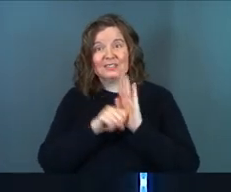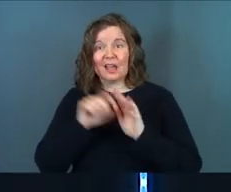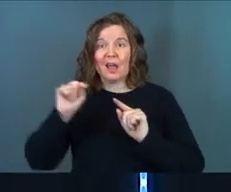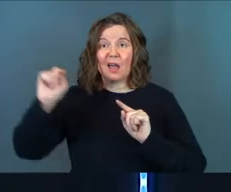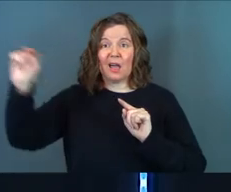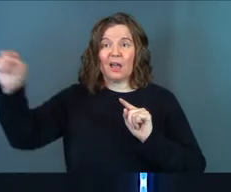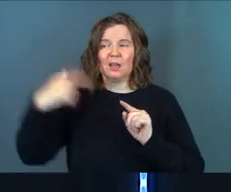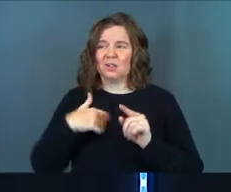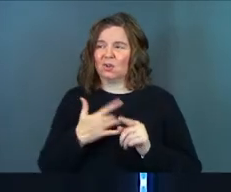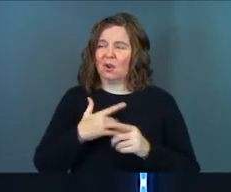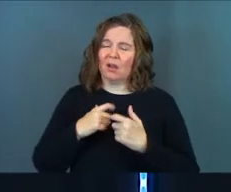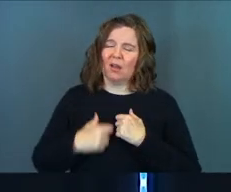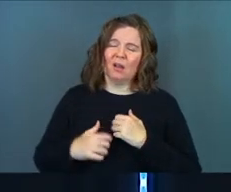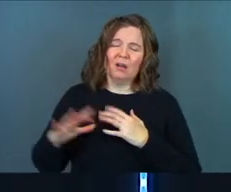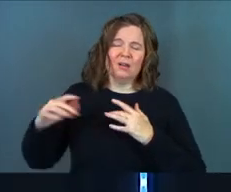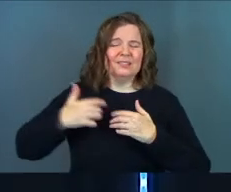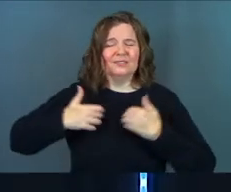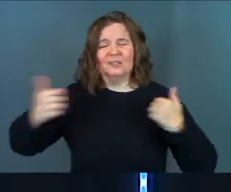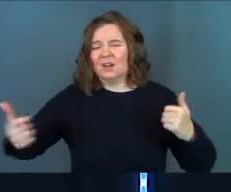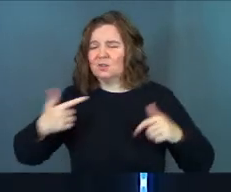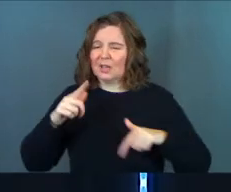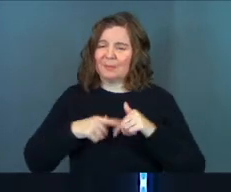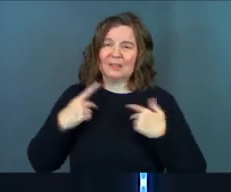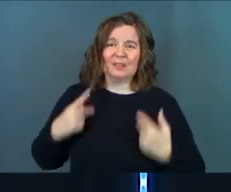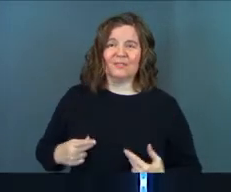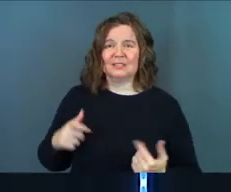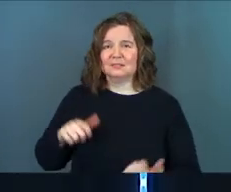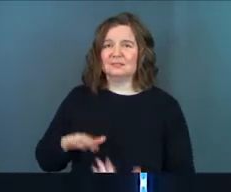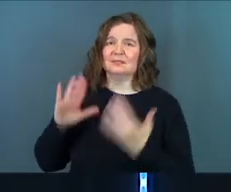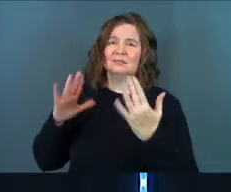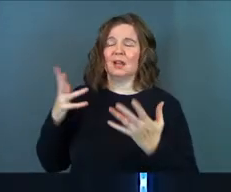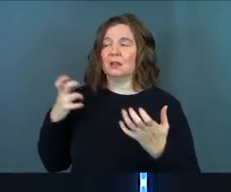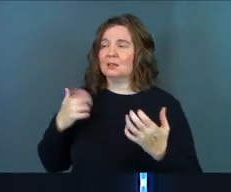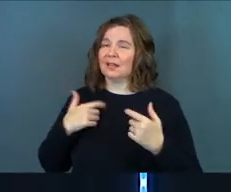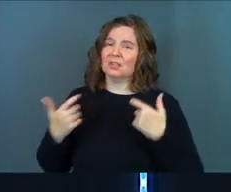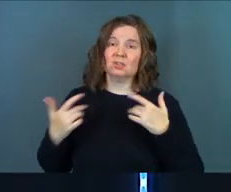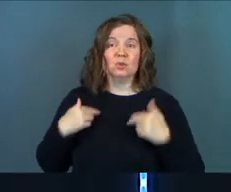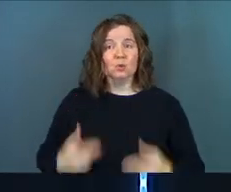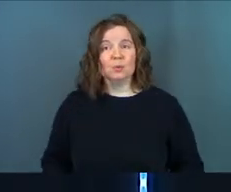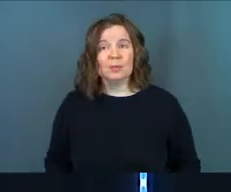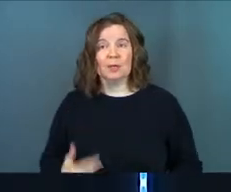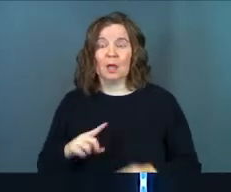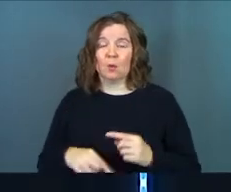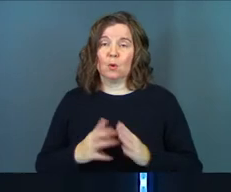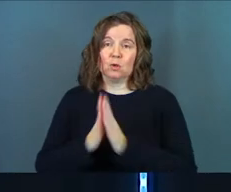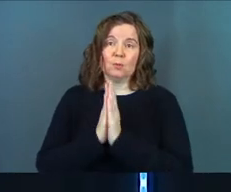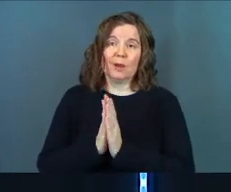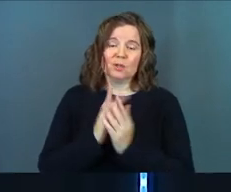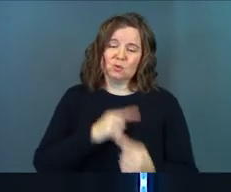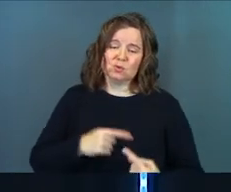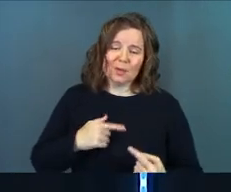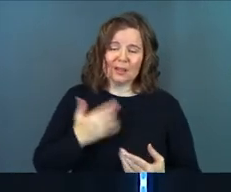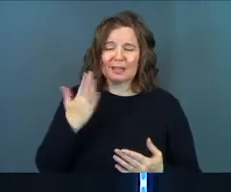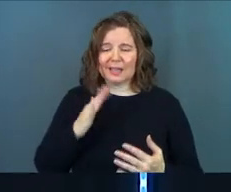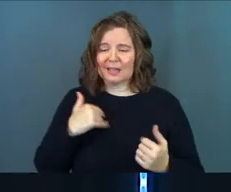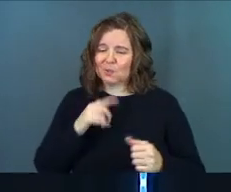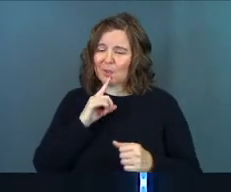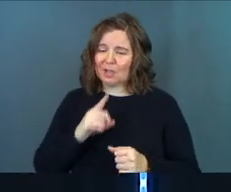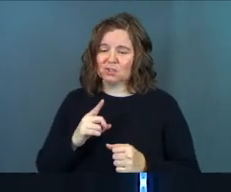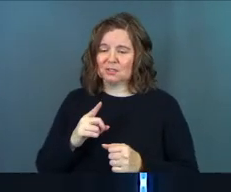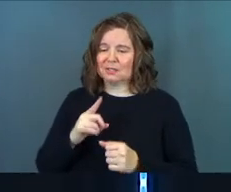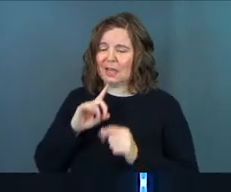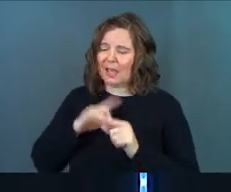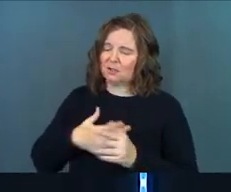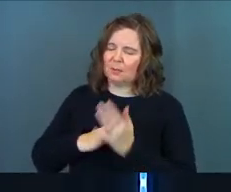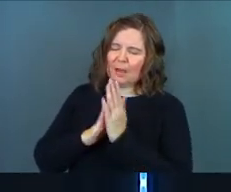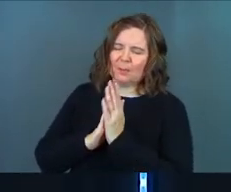away from you, and your heart breaks for them because you can't be in their physical presence. And again, it's human. And when you pray, you struggle like, God, can you actually